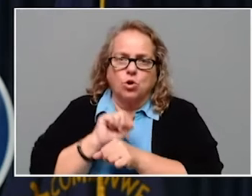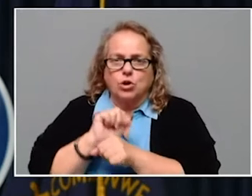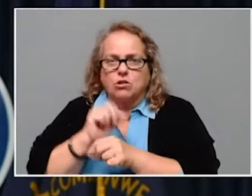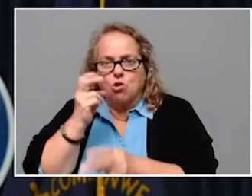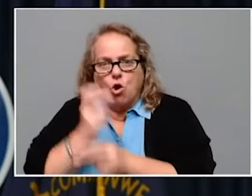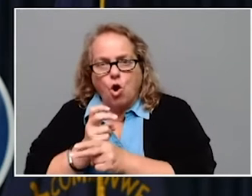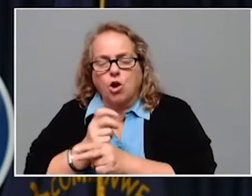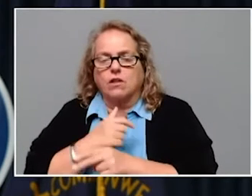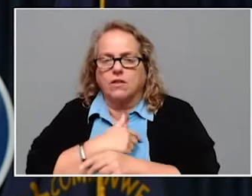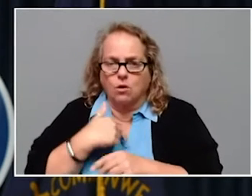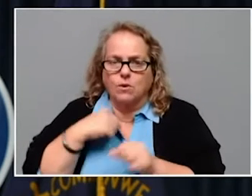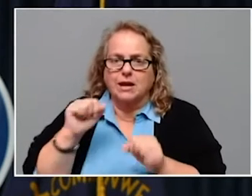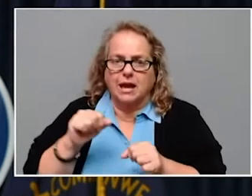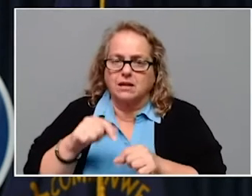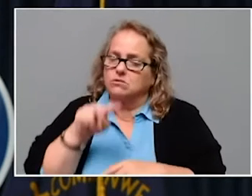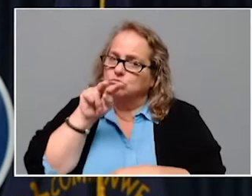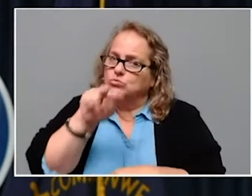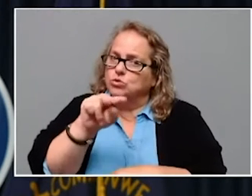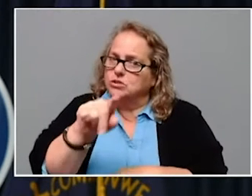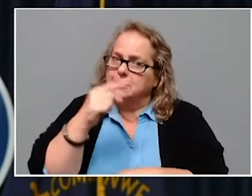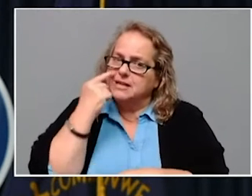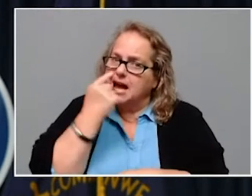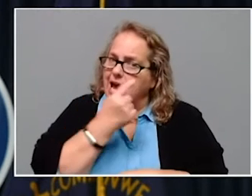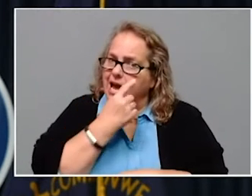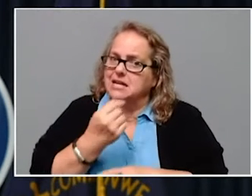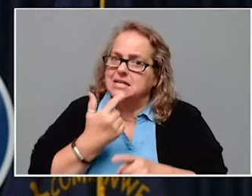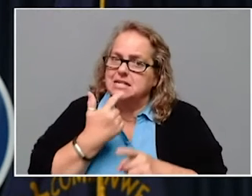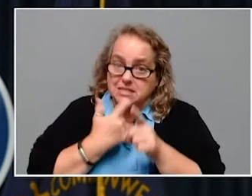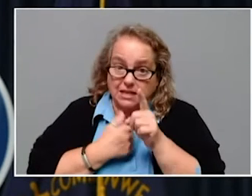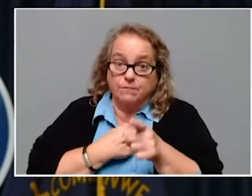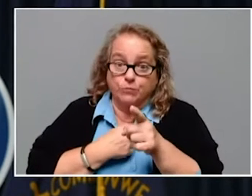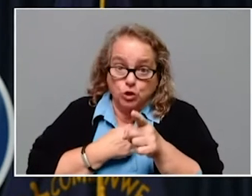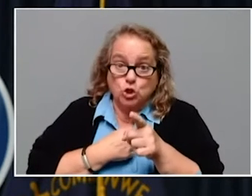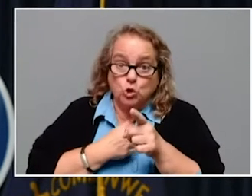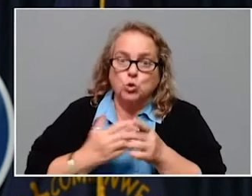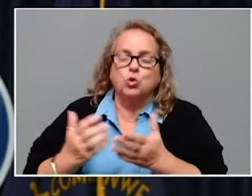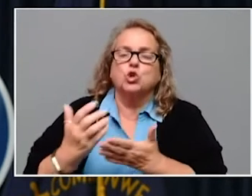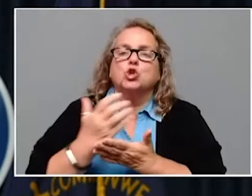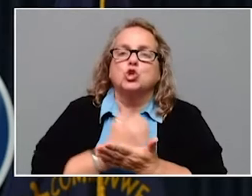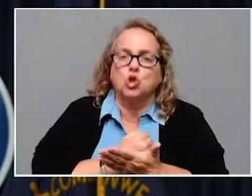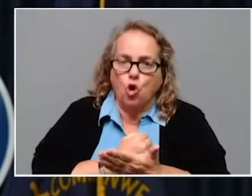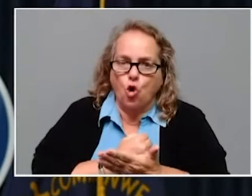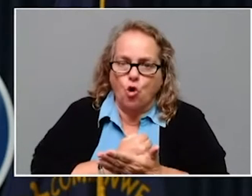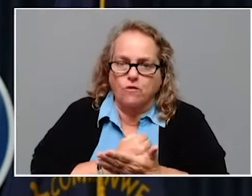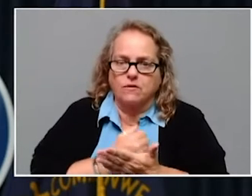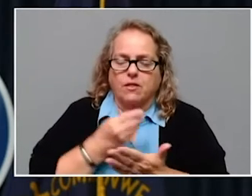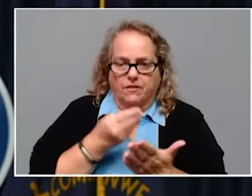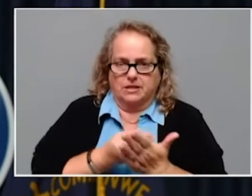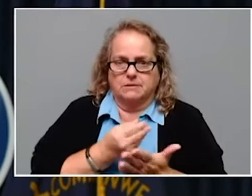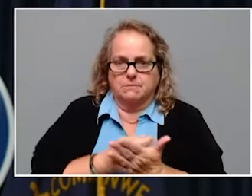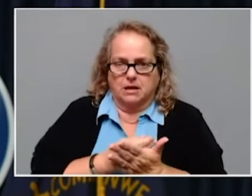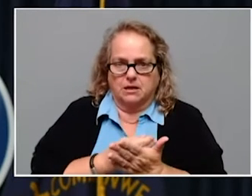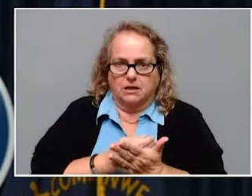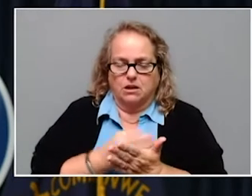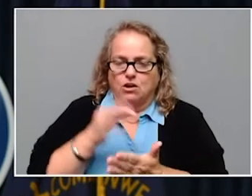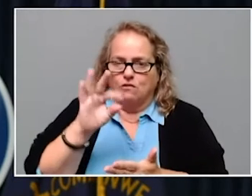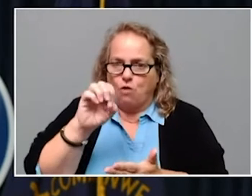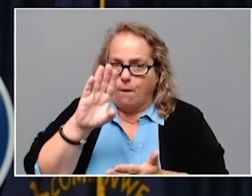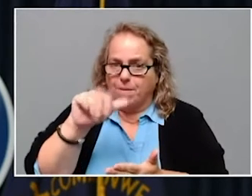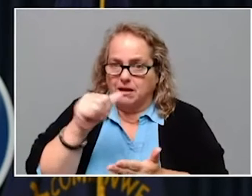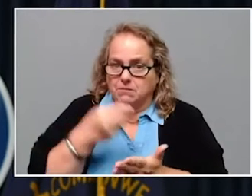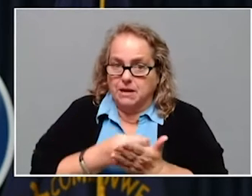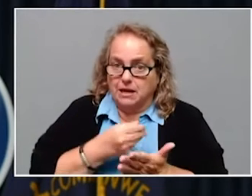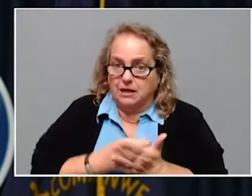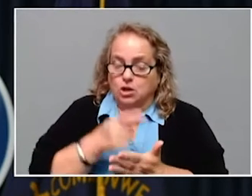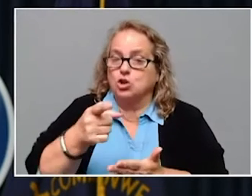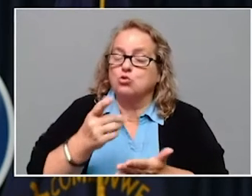them in the eye and say, you deserve some of these ARPA dollars. Stick it out. Don't go with that